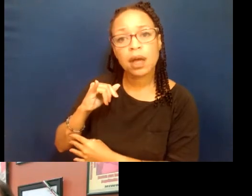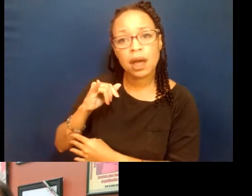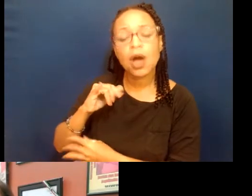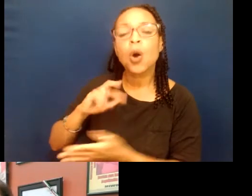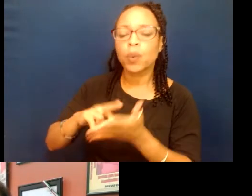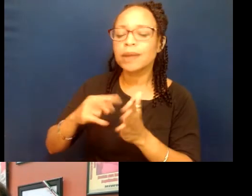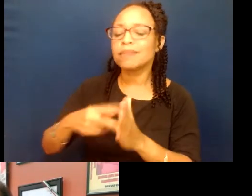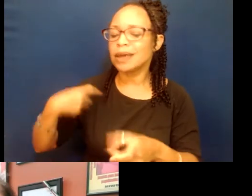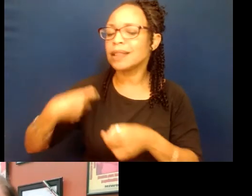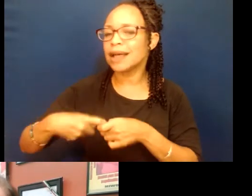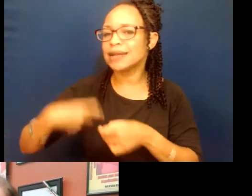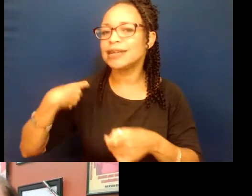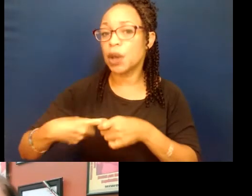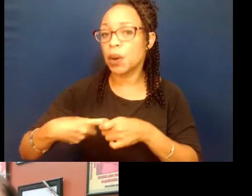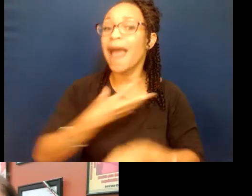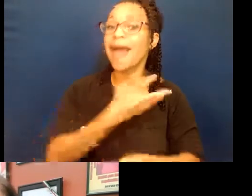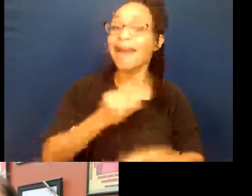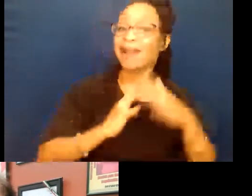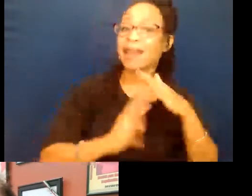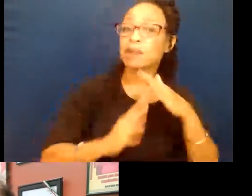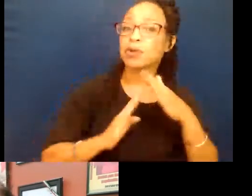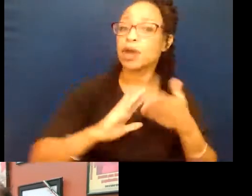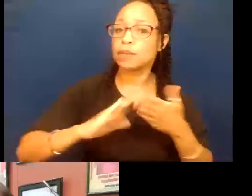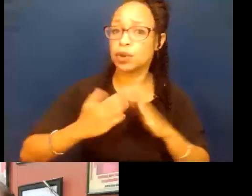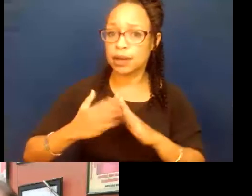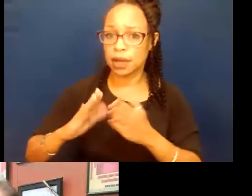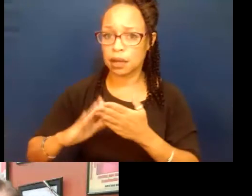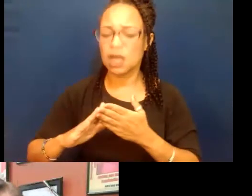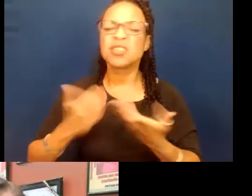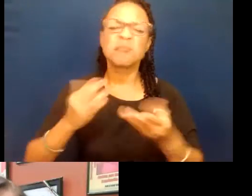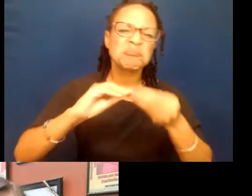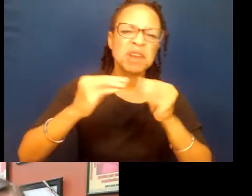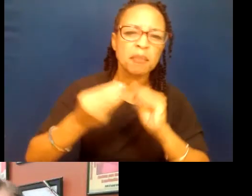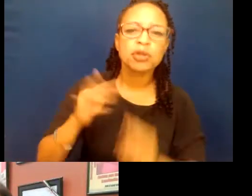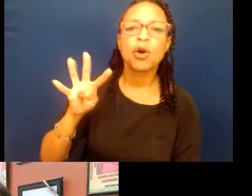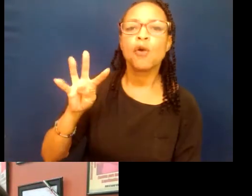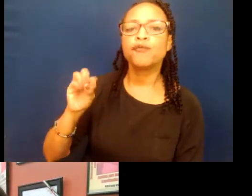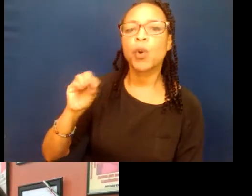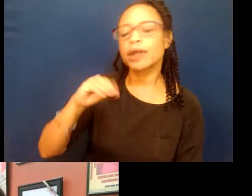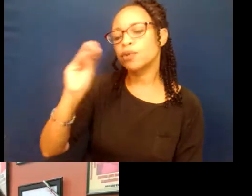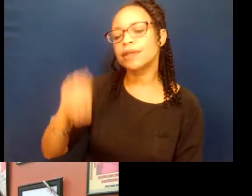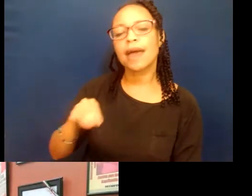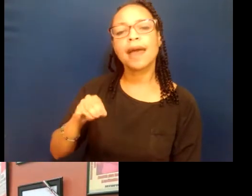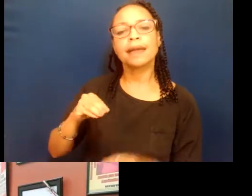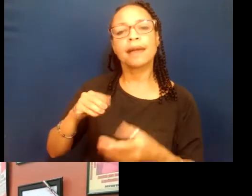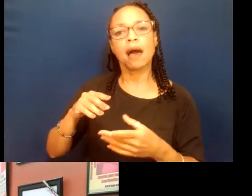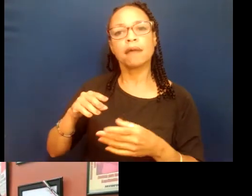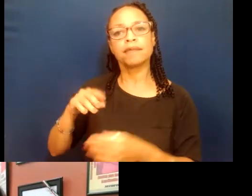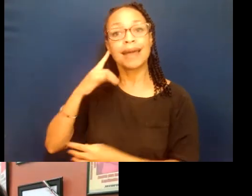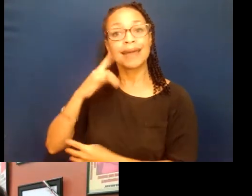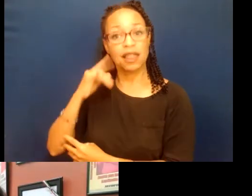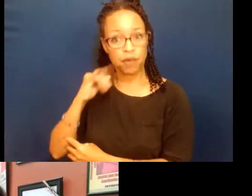Latino community and the immigrant community. I'll give you a couple of statistics. Forty percent of the population of California is